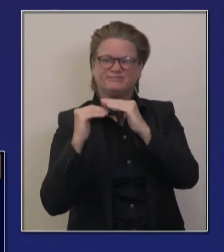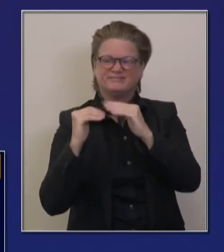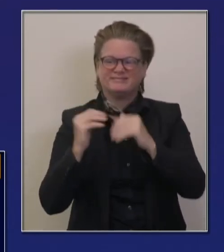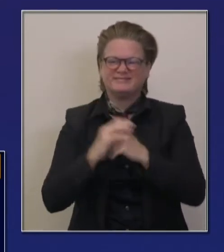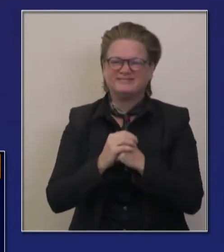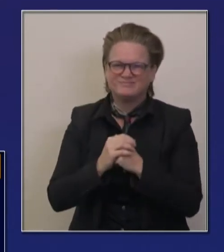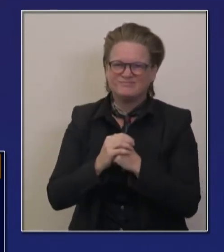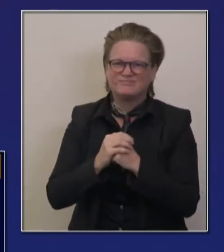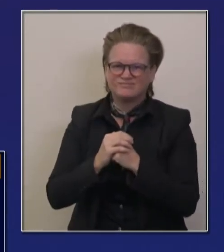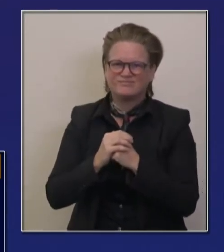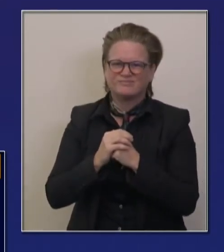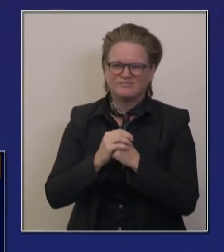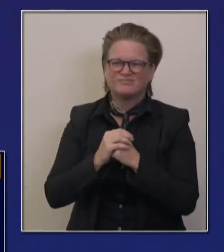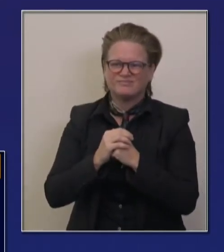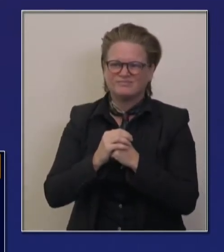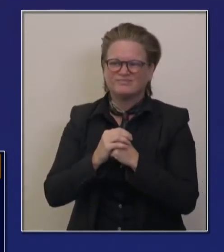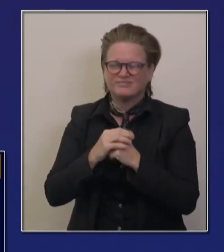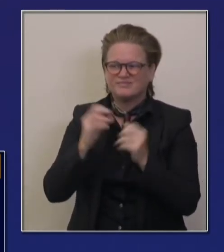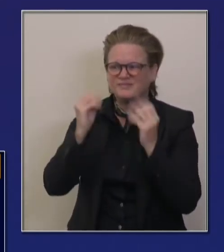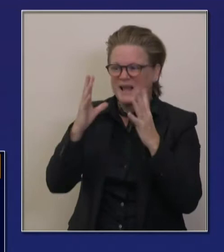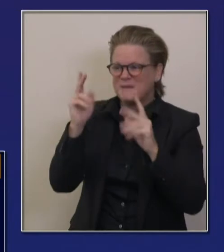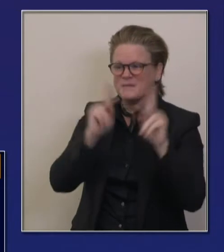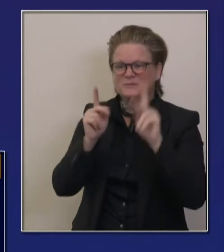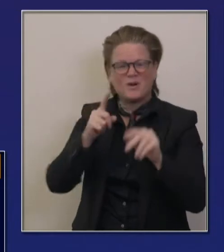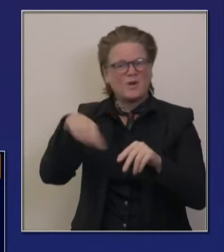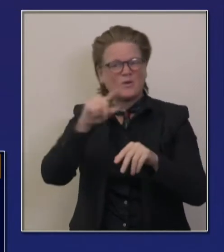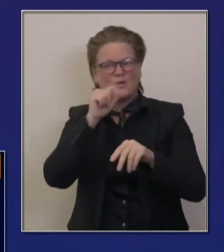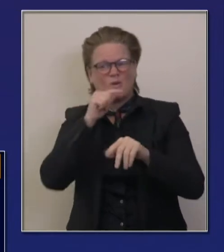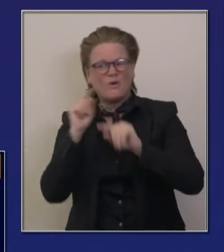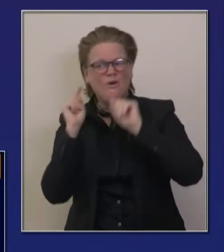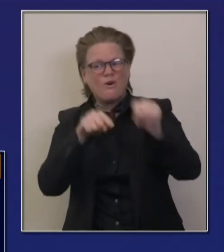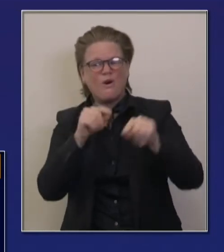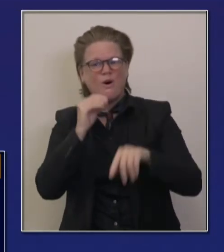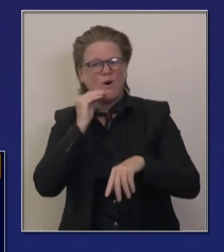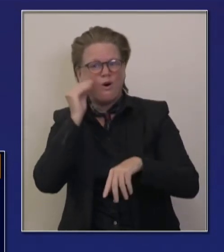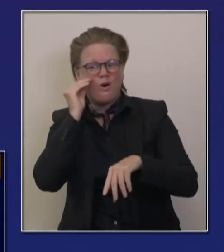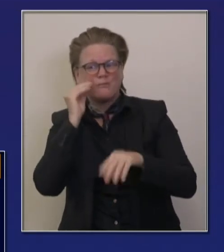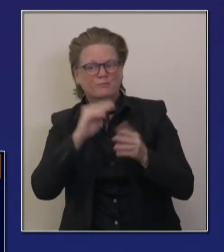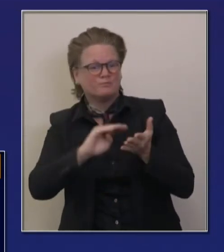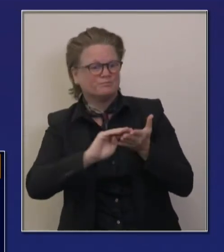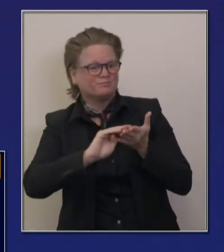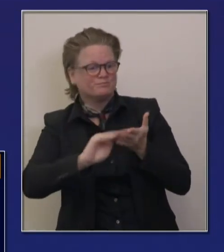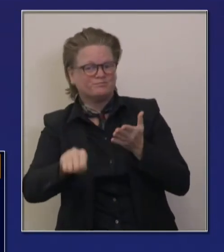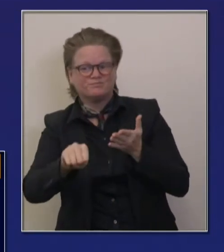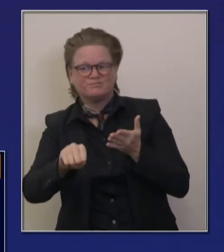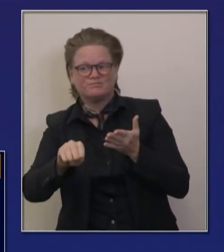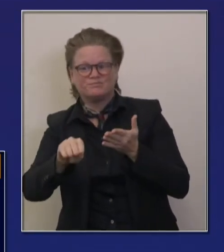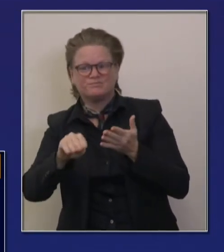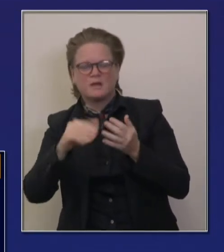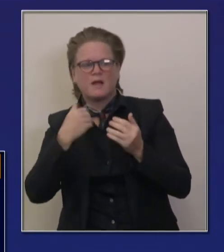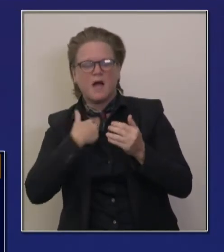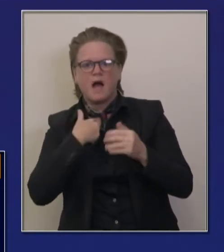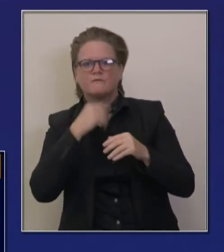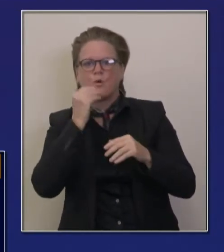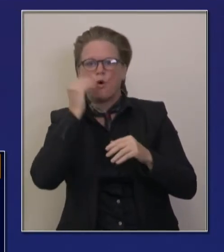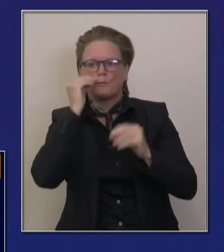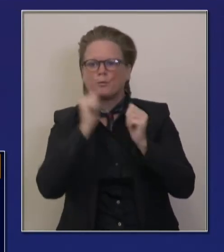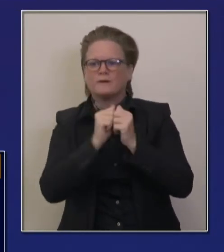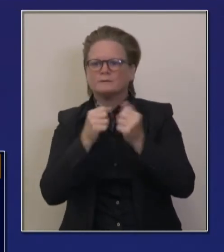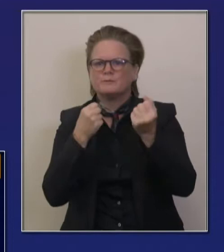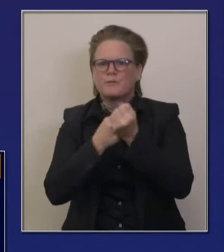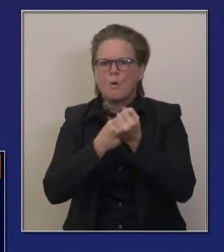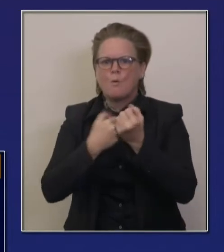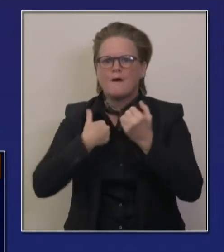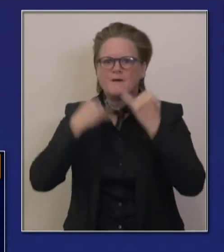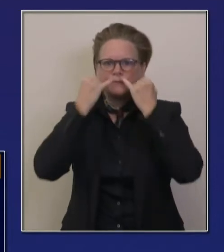oxygen and paramedic support. That's the HOMO2 program. And we have capacity to pull a hundred patients out, uh, within